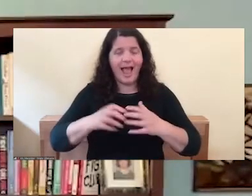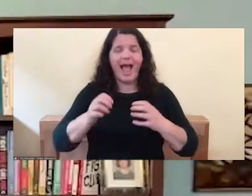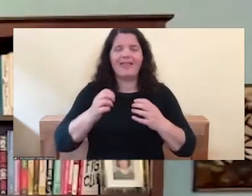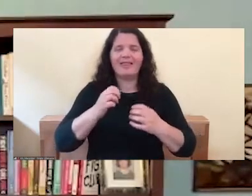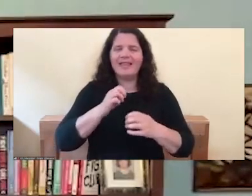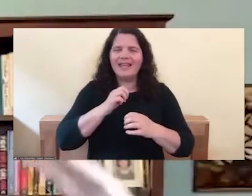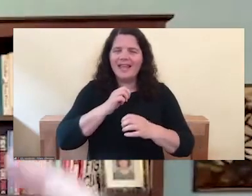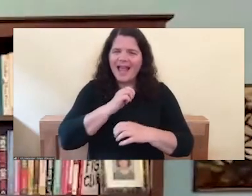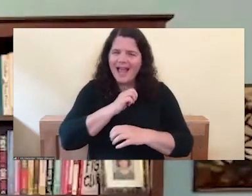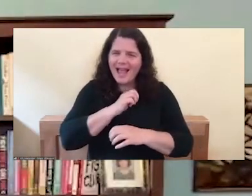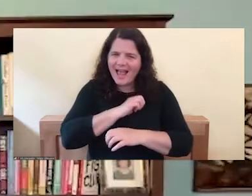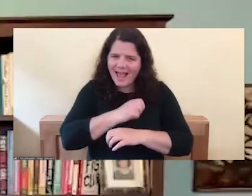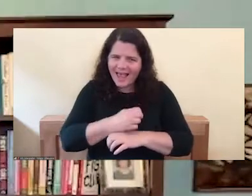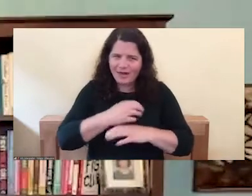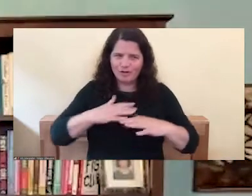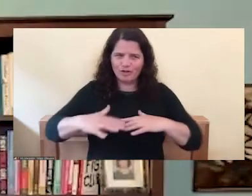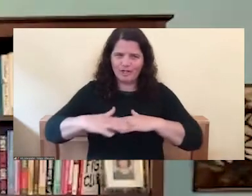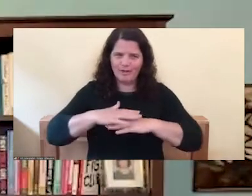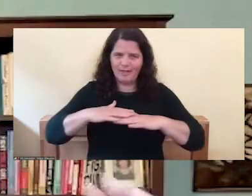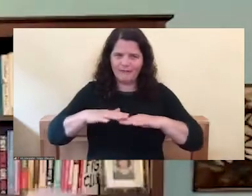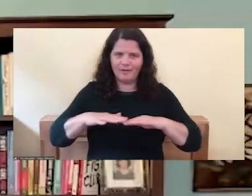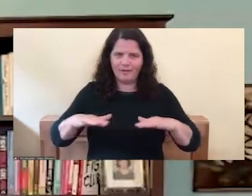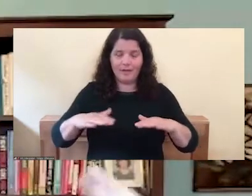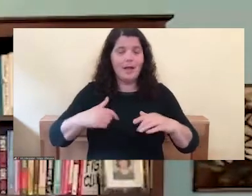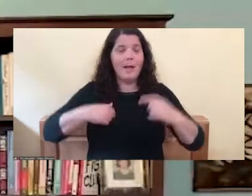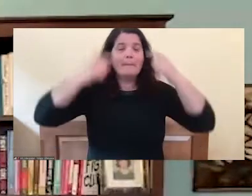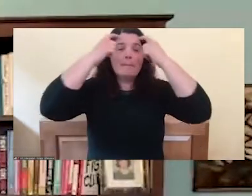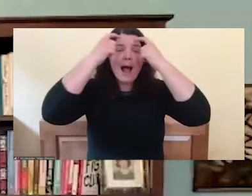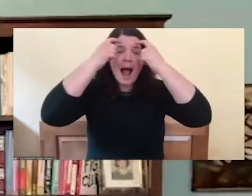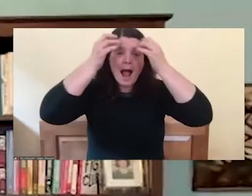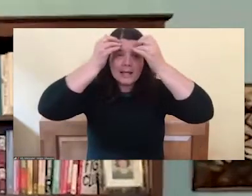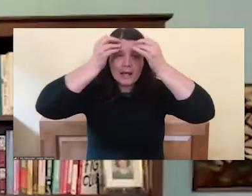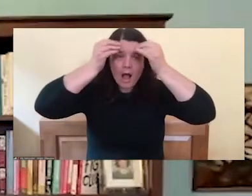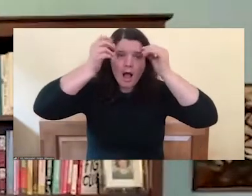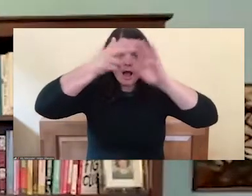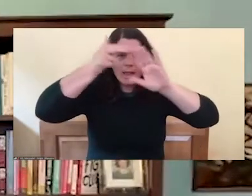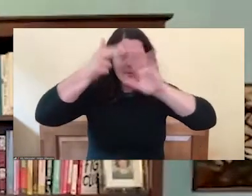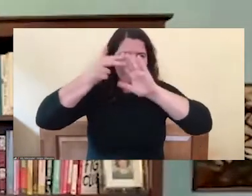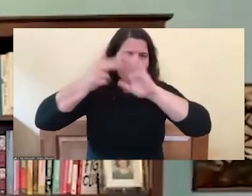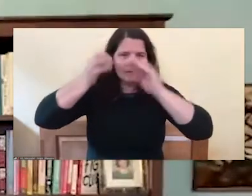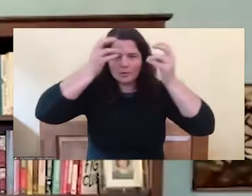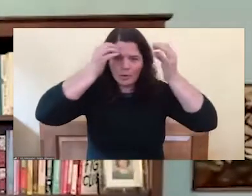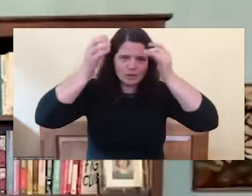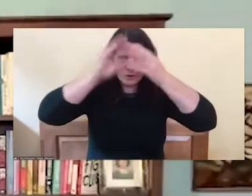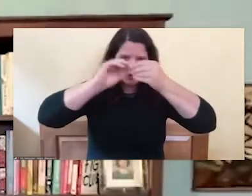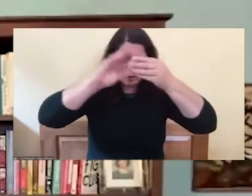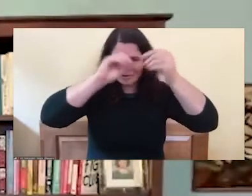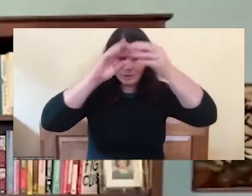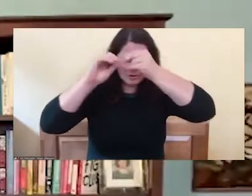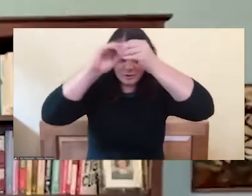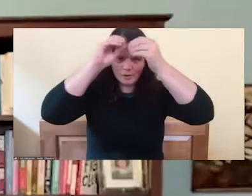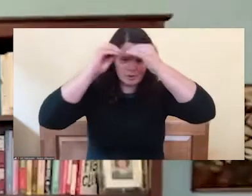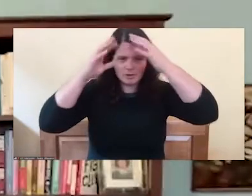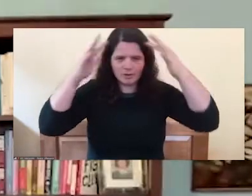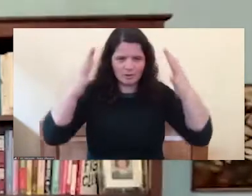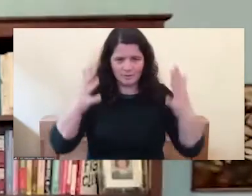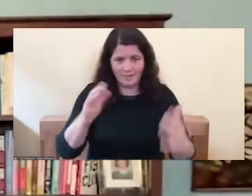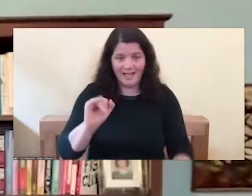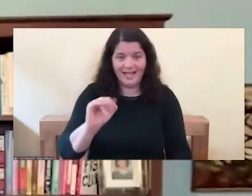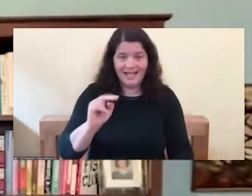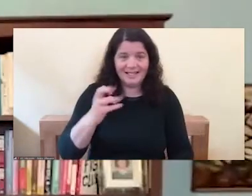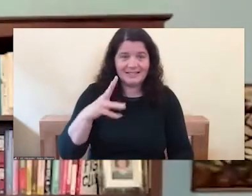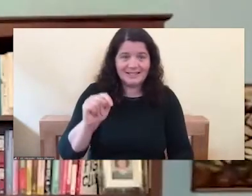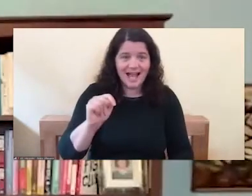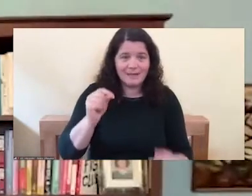some point when we do it in our mind, it's like the mind is so full of stories. And as, as an insight meditation practitioner,